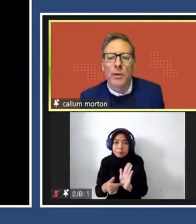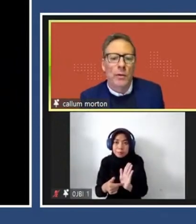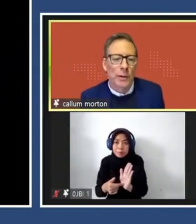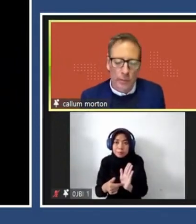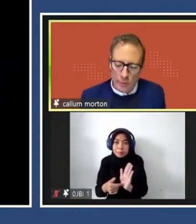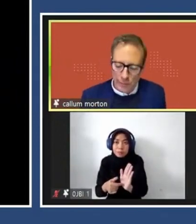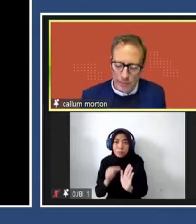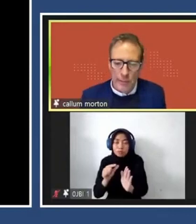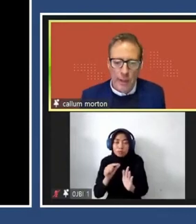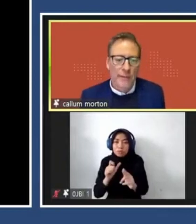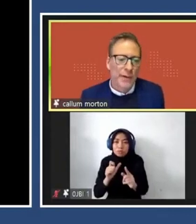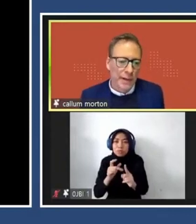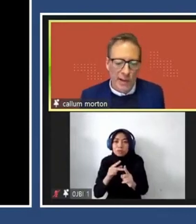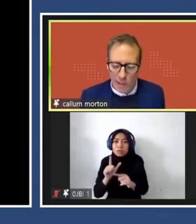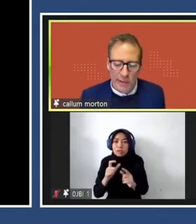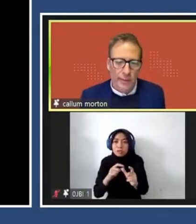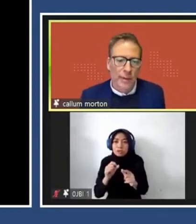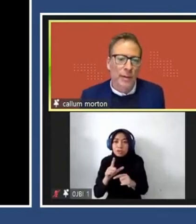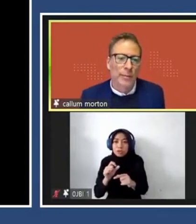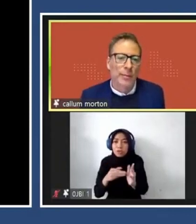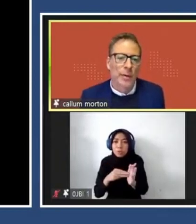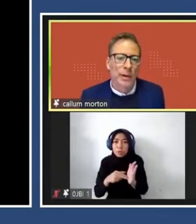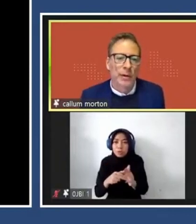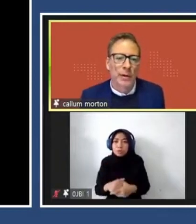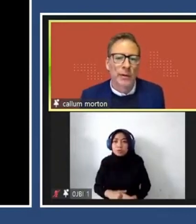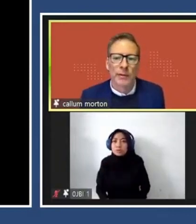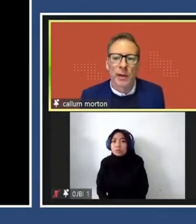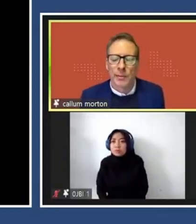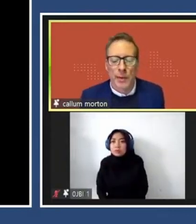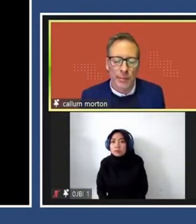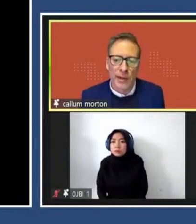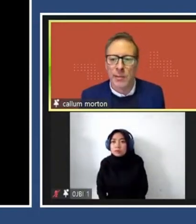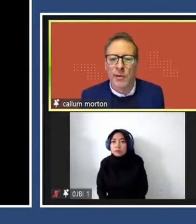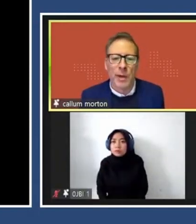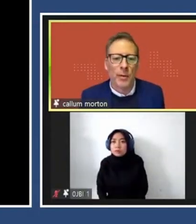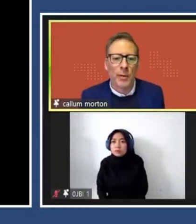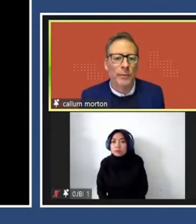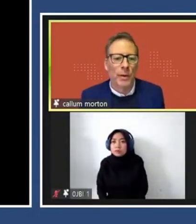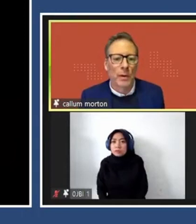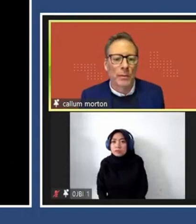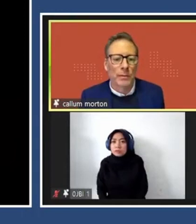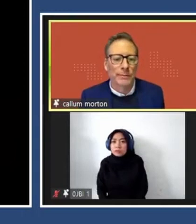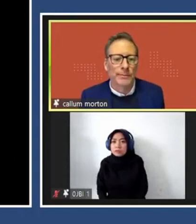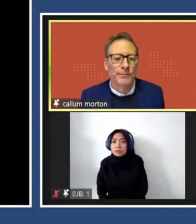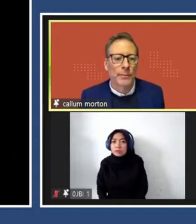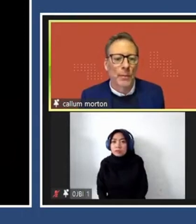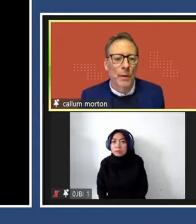Solomon, who, who did the work, a very expanded, um, project of, um, team of people.